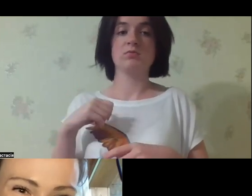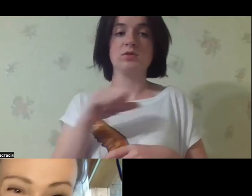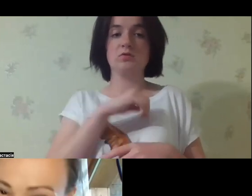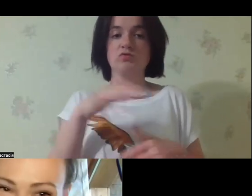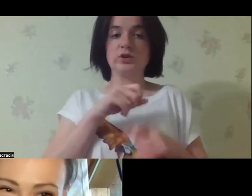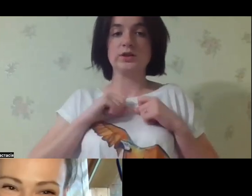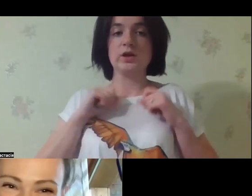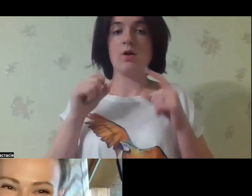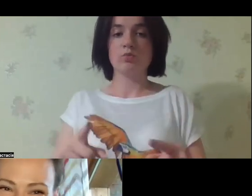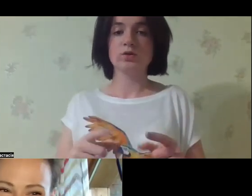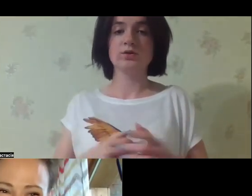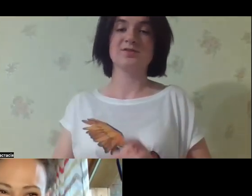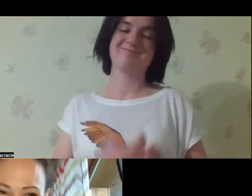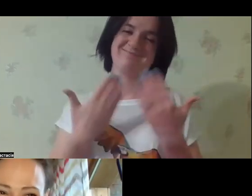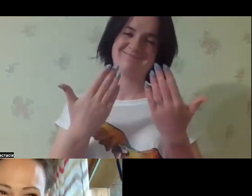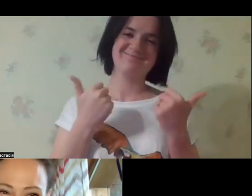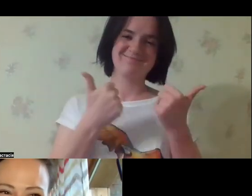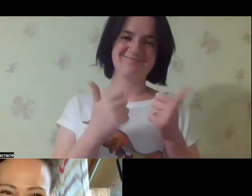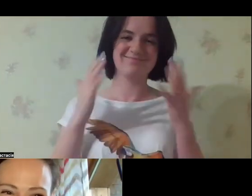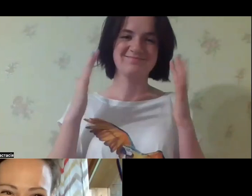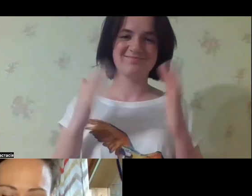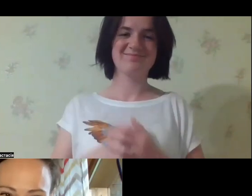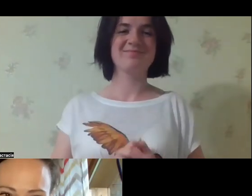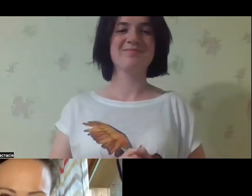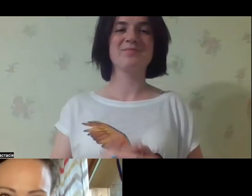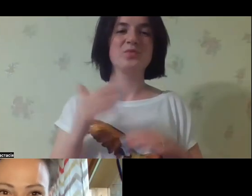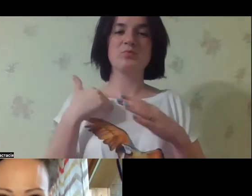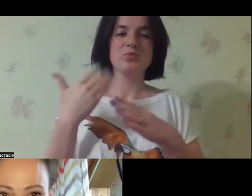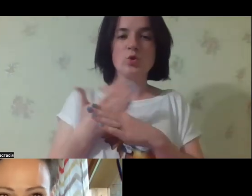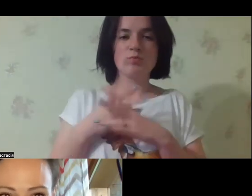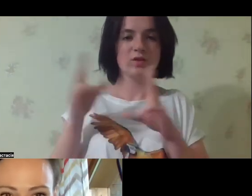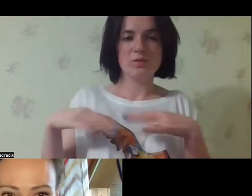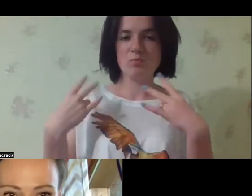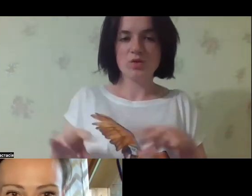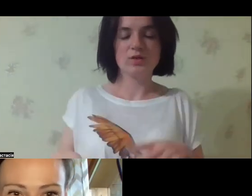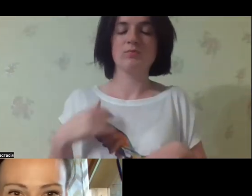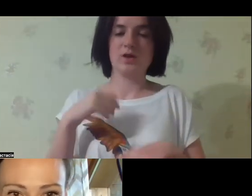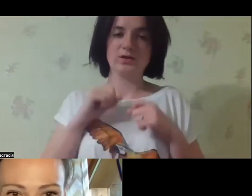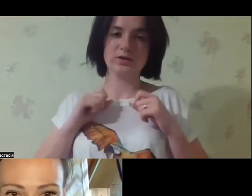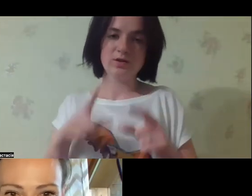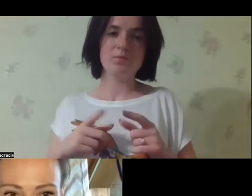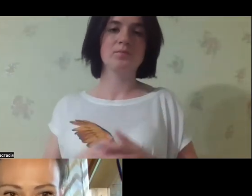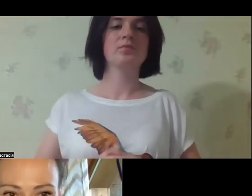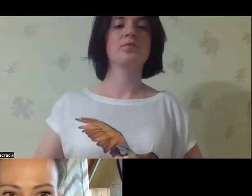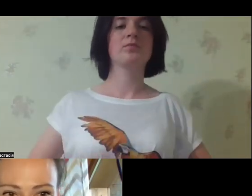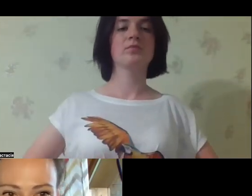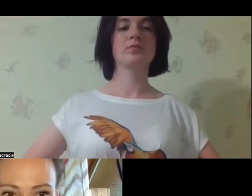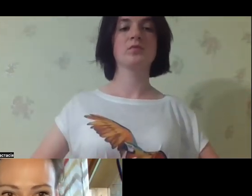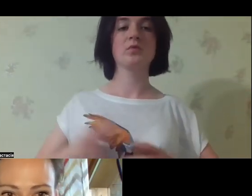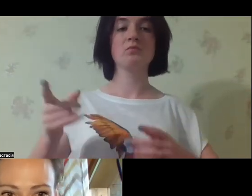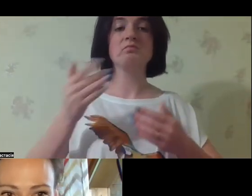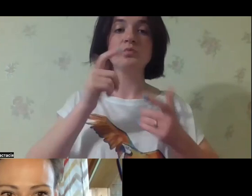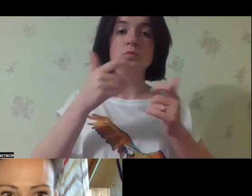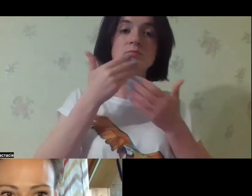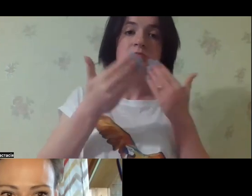me, do you have anyone to accompany you? And I answered, no, I'm independent. I don't need any